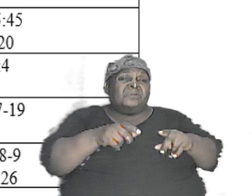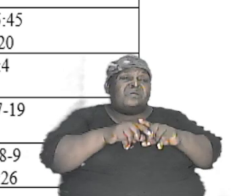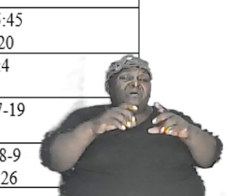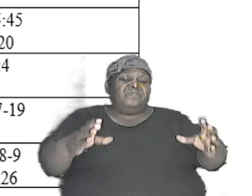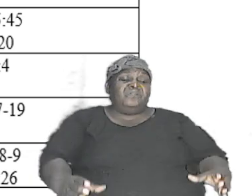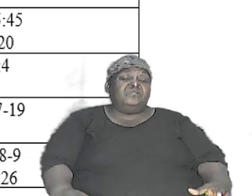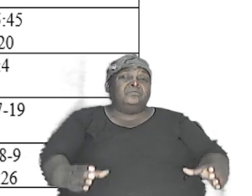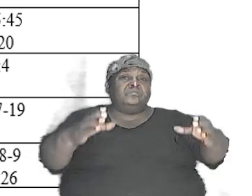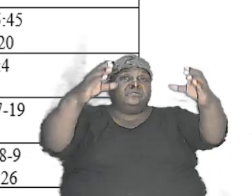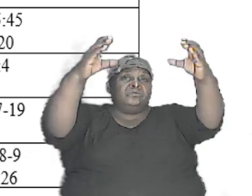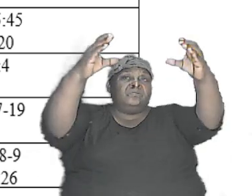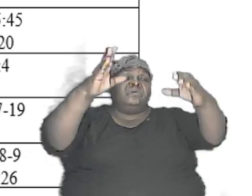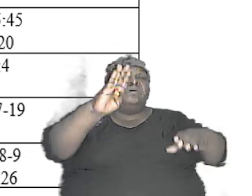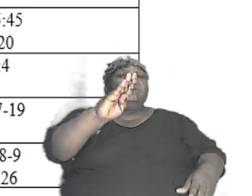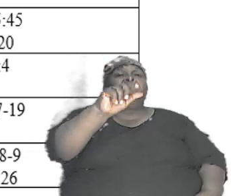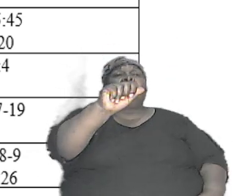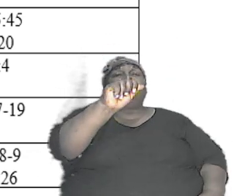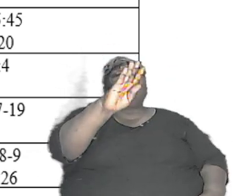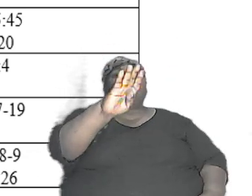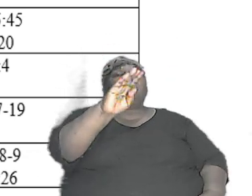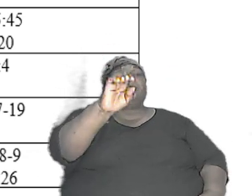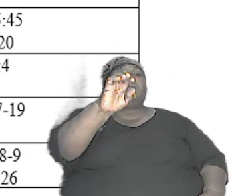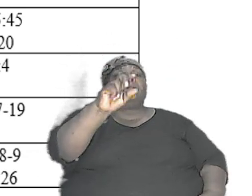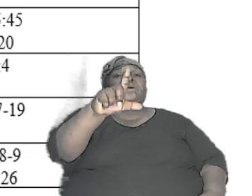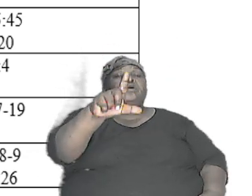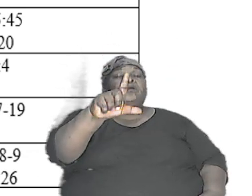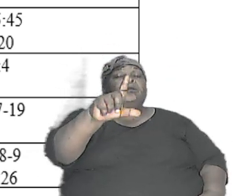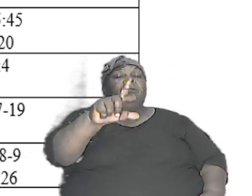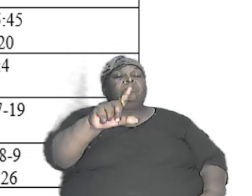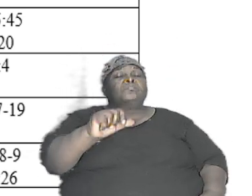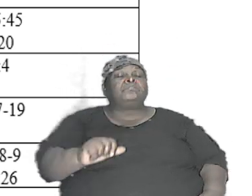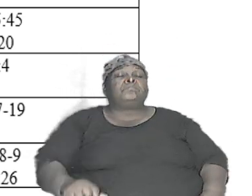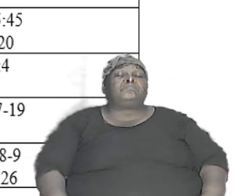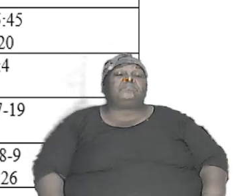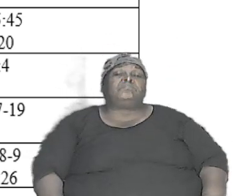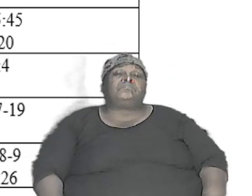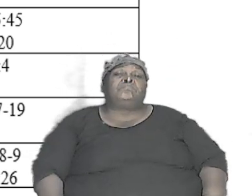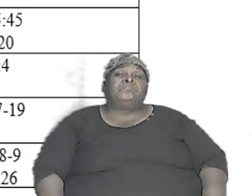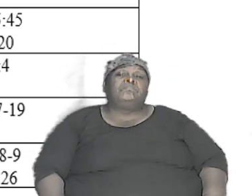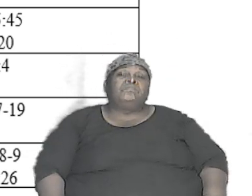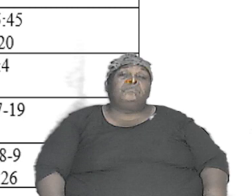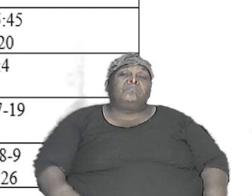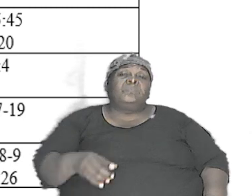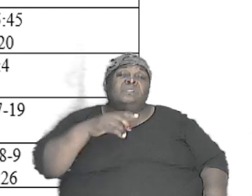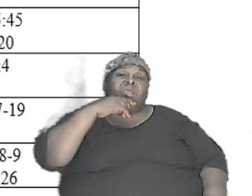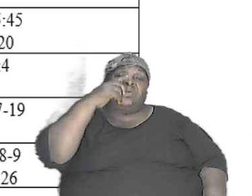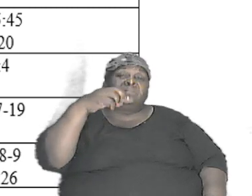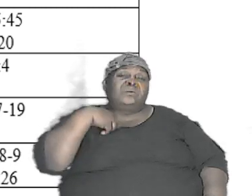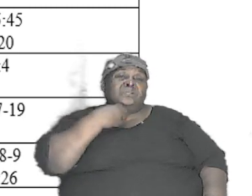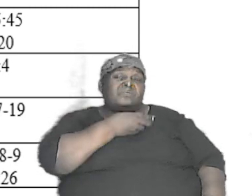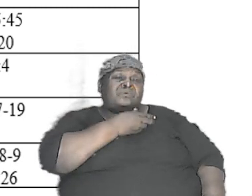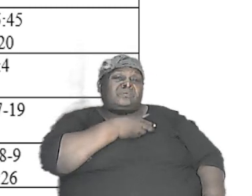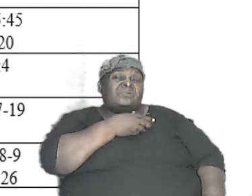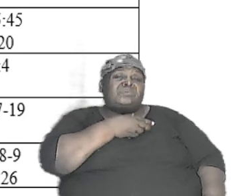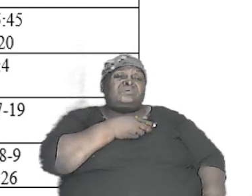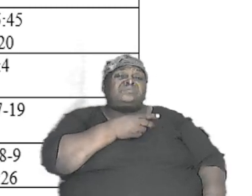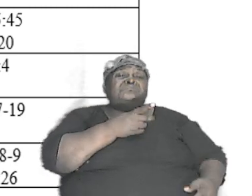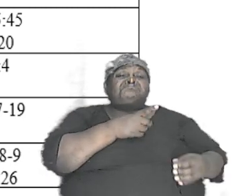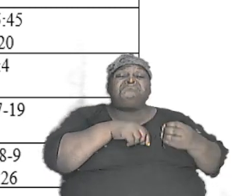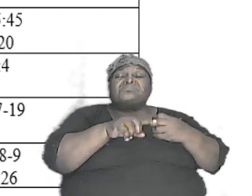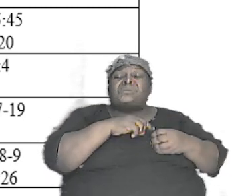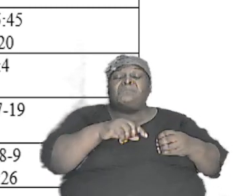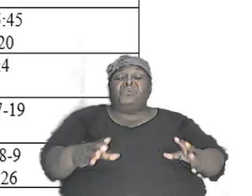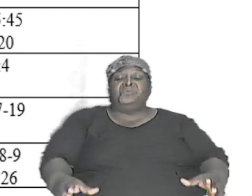Babel we find Genesis chapter 11 verses 8 to 9 tells us about it and